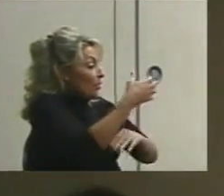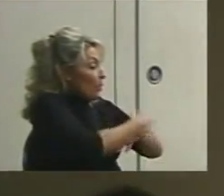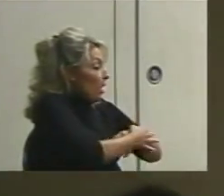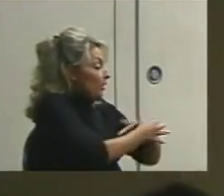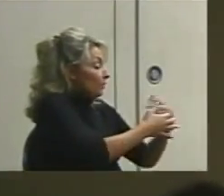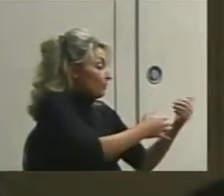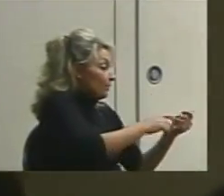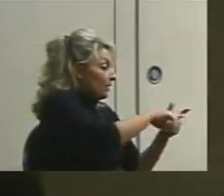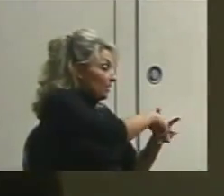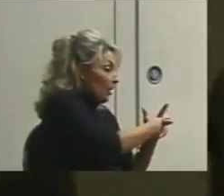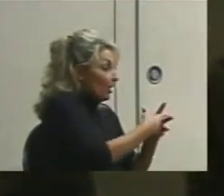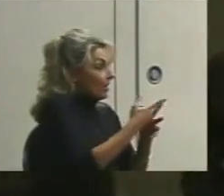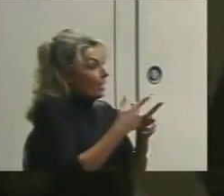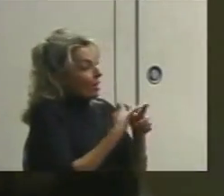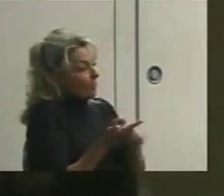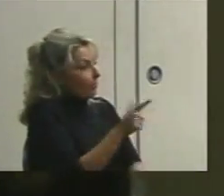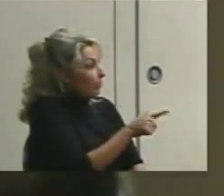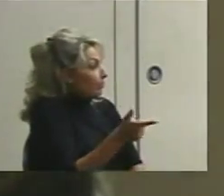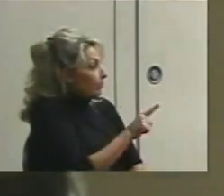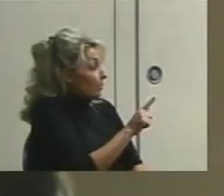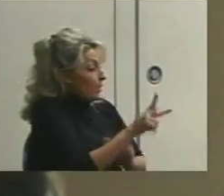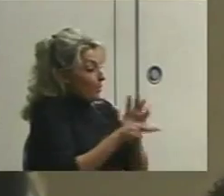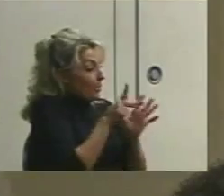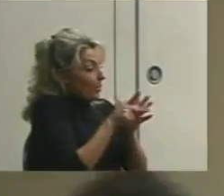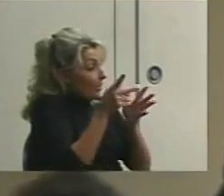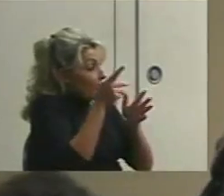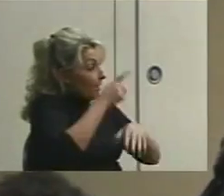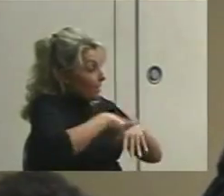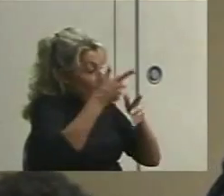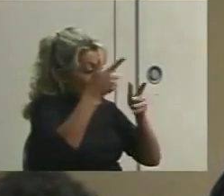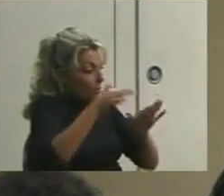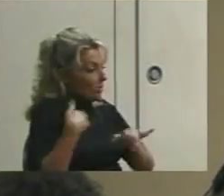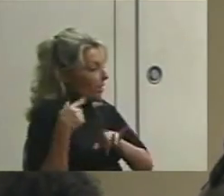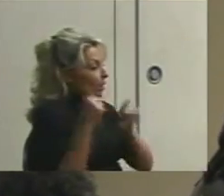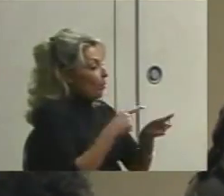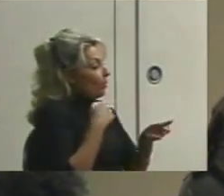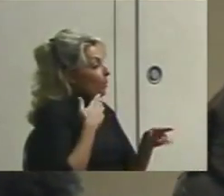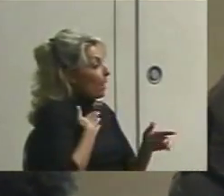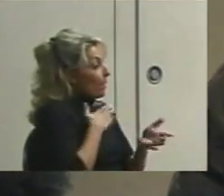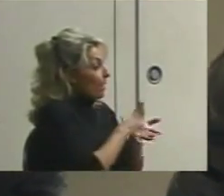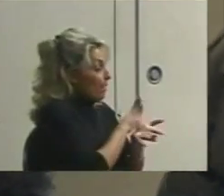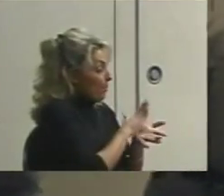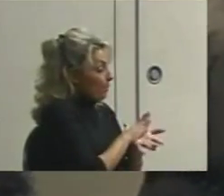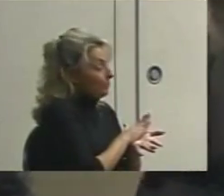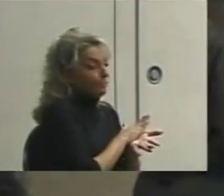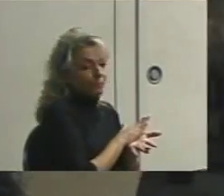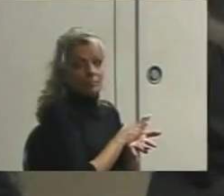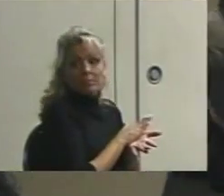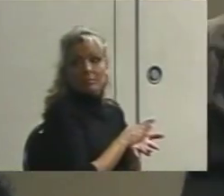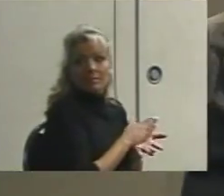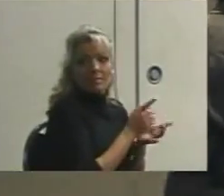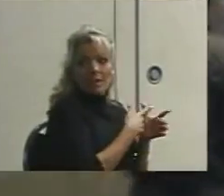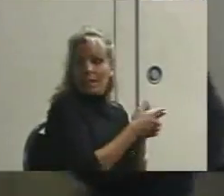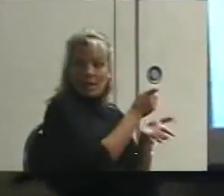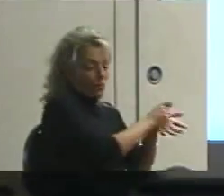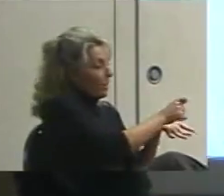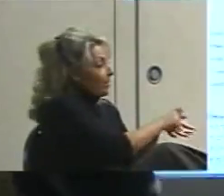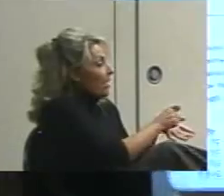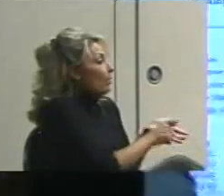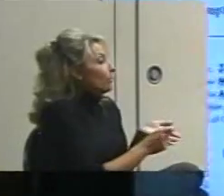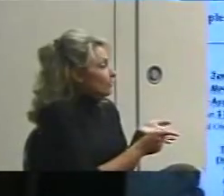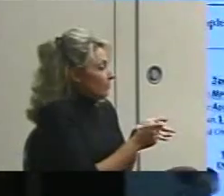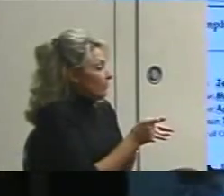again, I stop the stopwatch. And at the end of that period of time, I go over to my recording sheet, and I write down